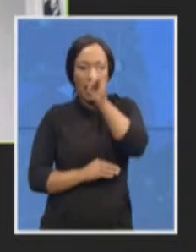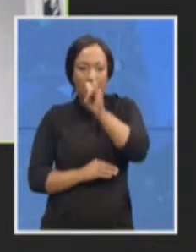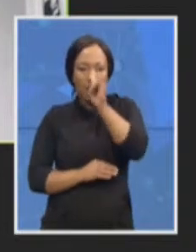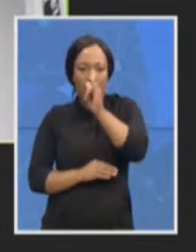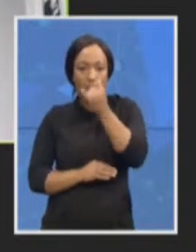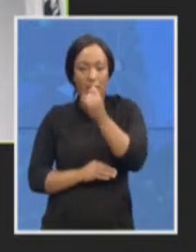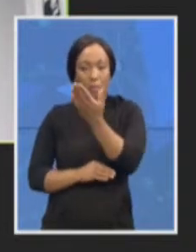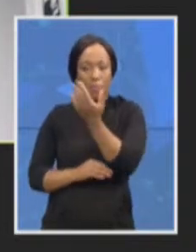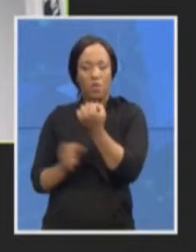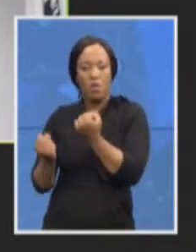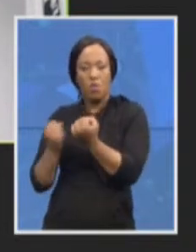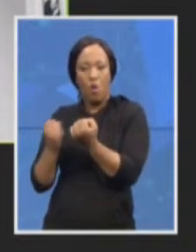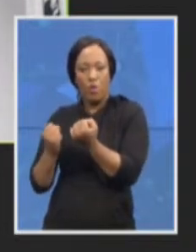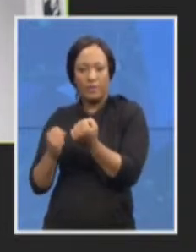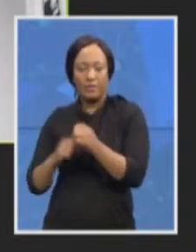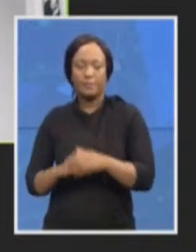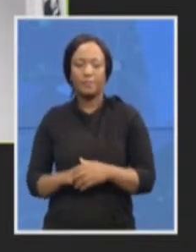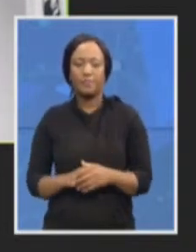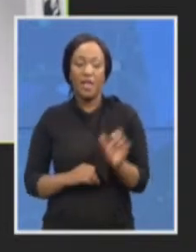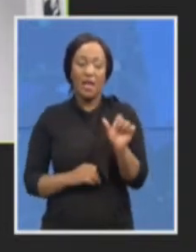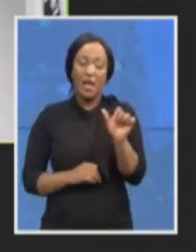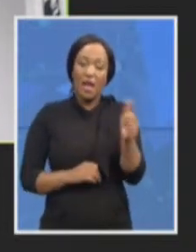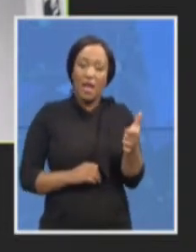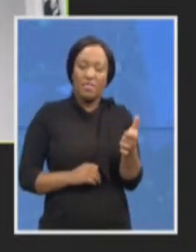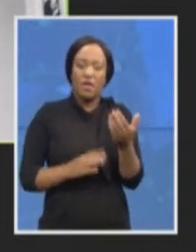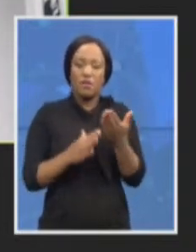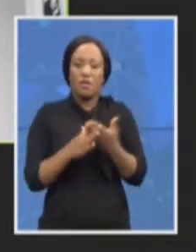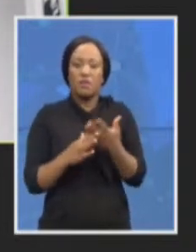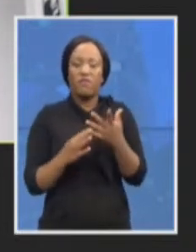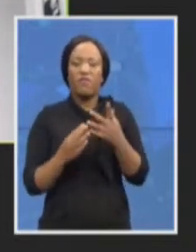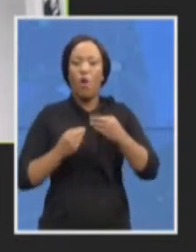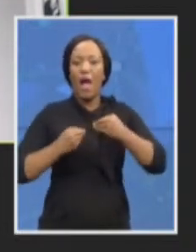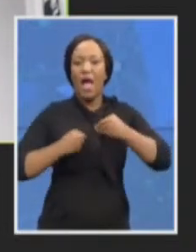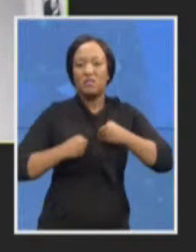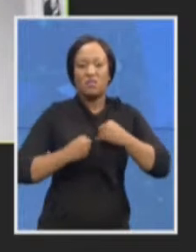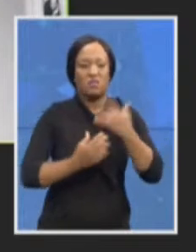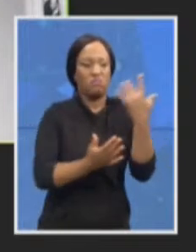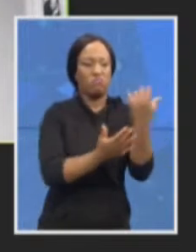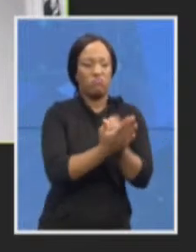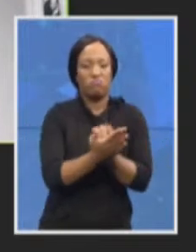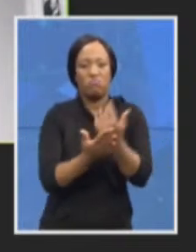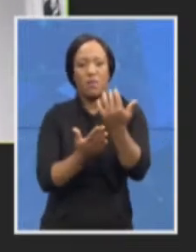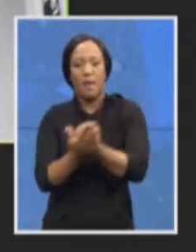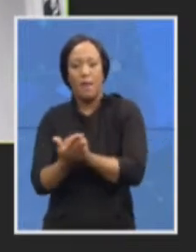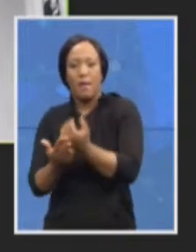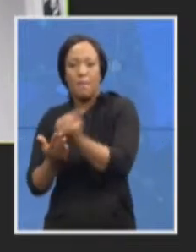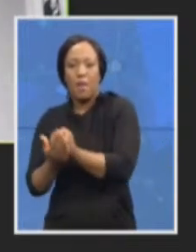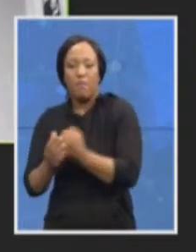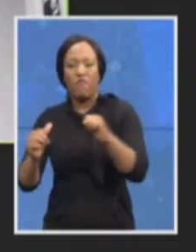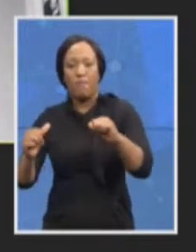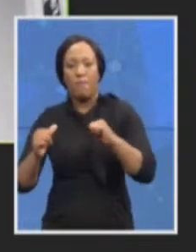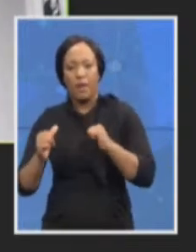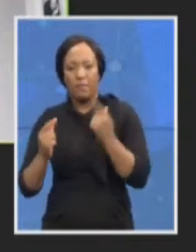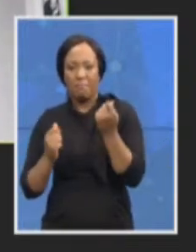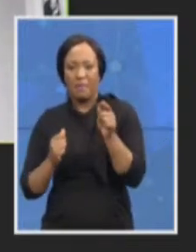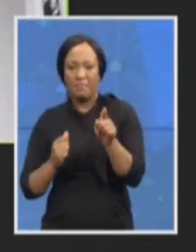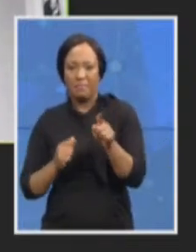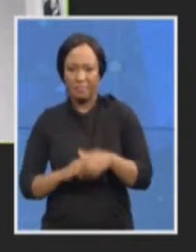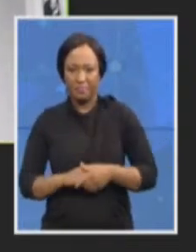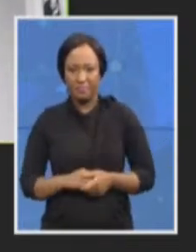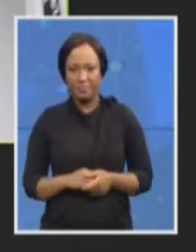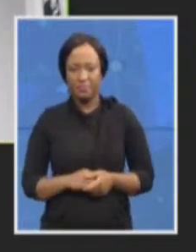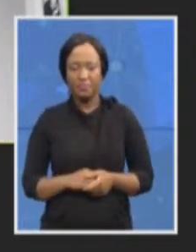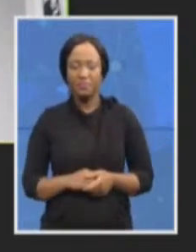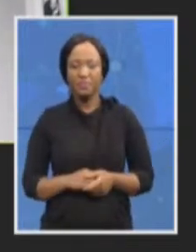relates to asset forfeiture civil recovery matters. With regard to the state-owned entities,